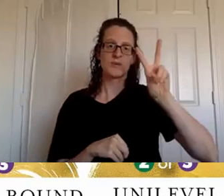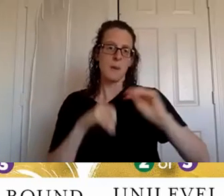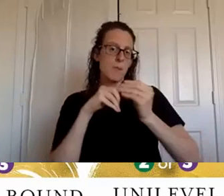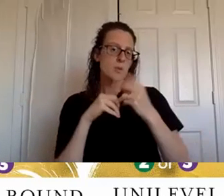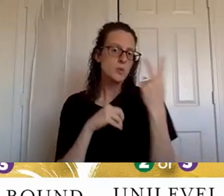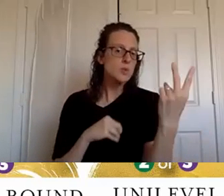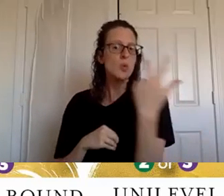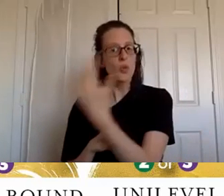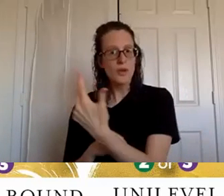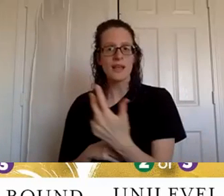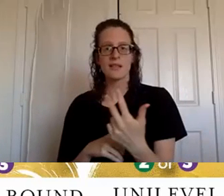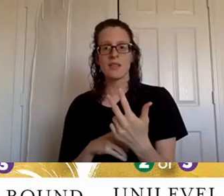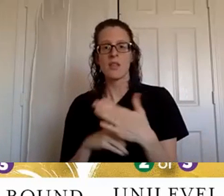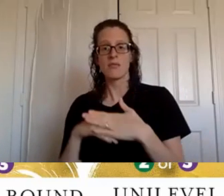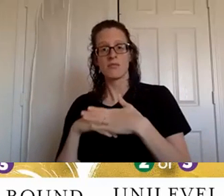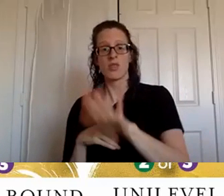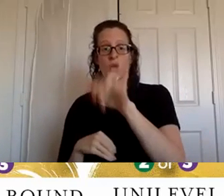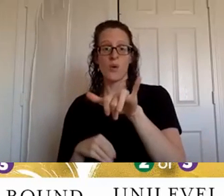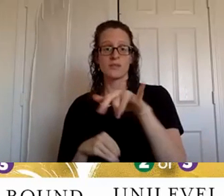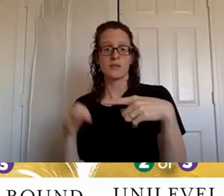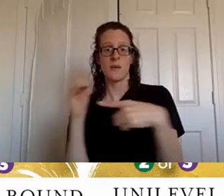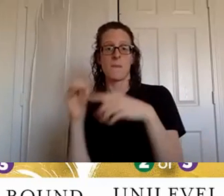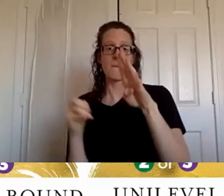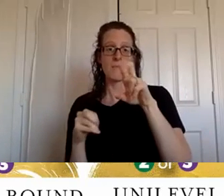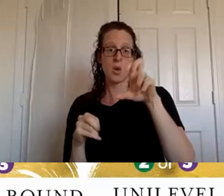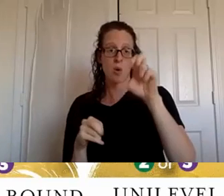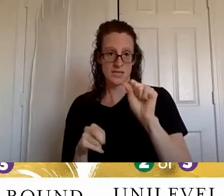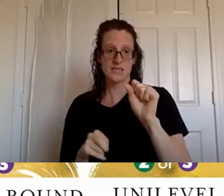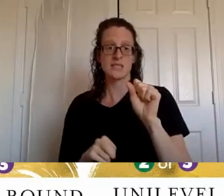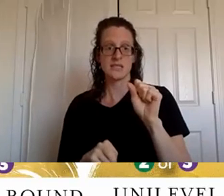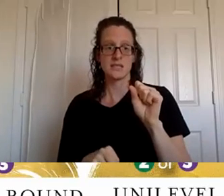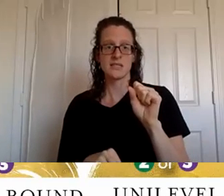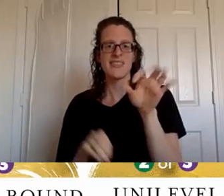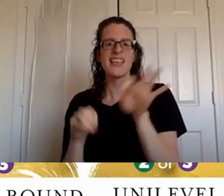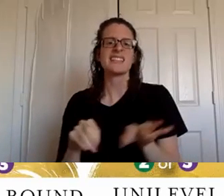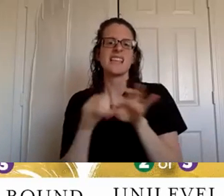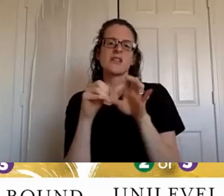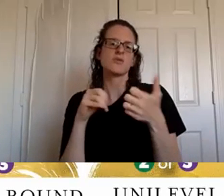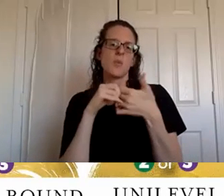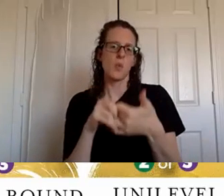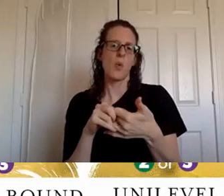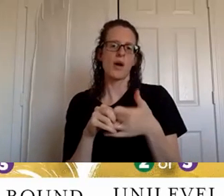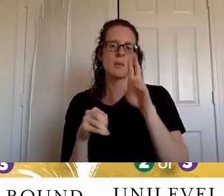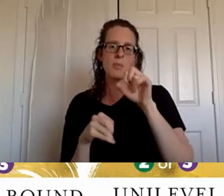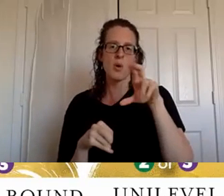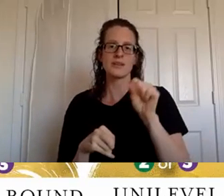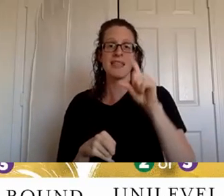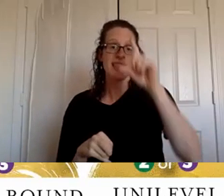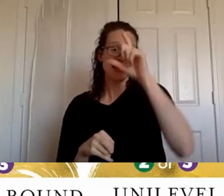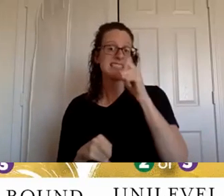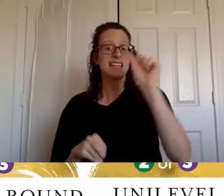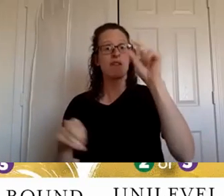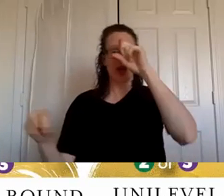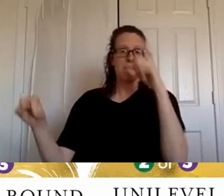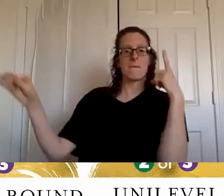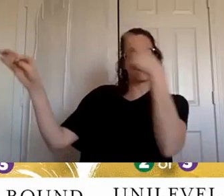get from young living that's the essential rewards bonus the silver bound bonuses and the